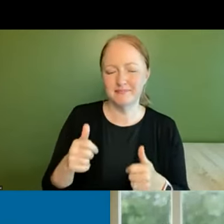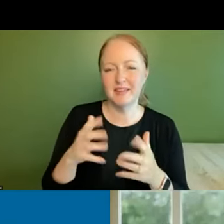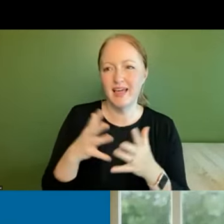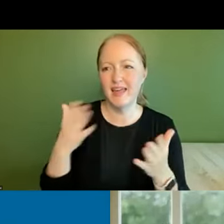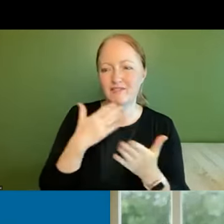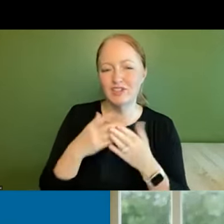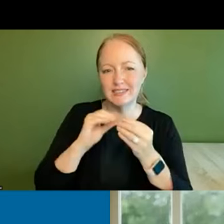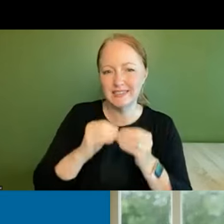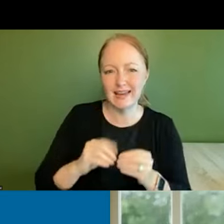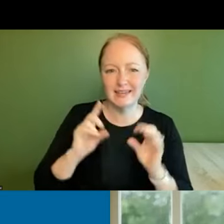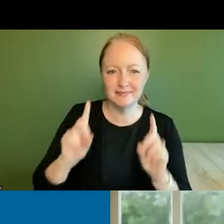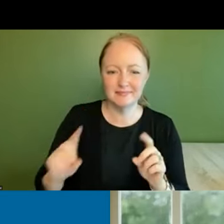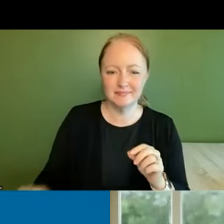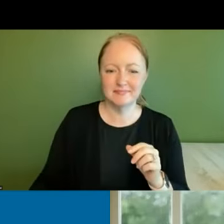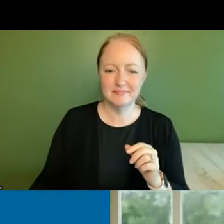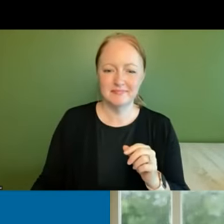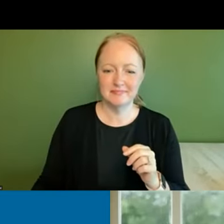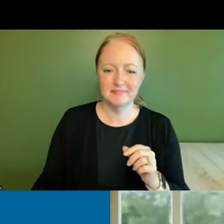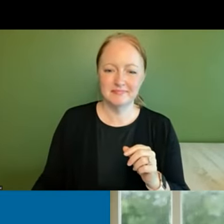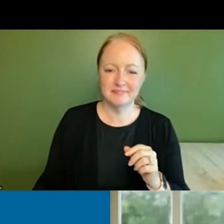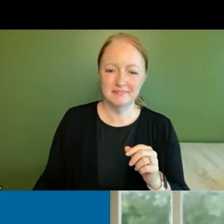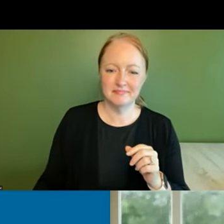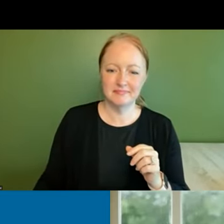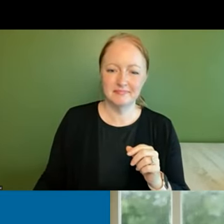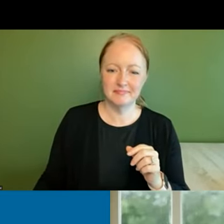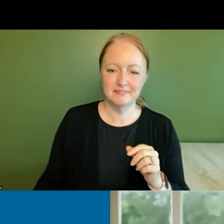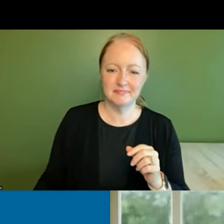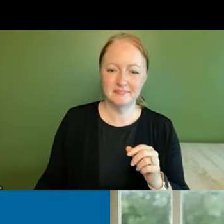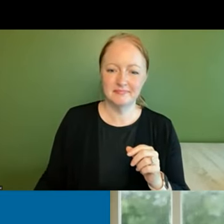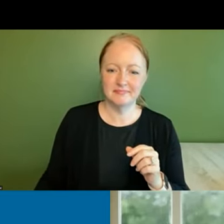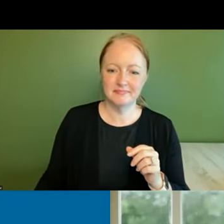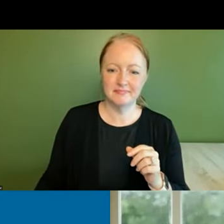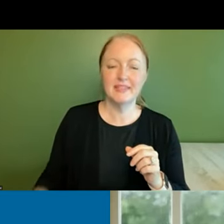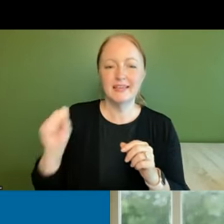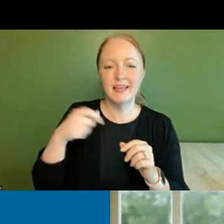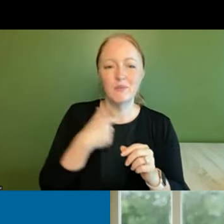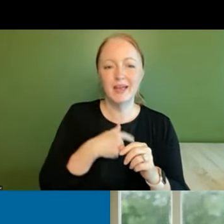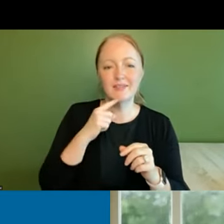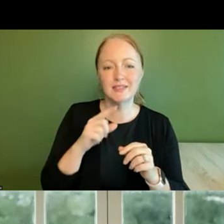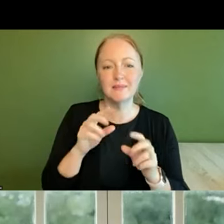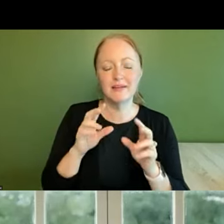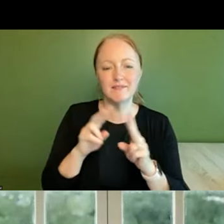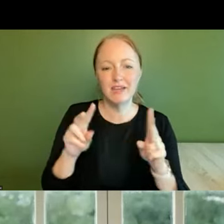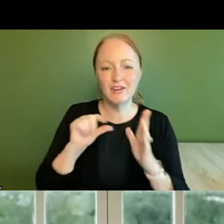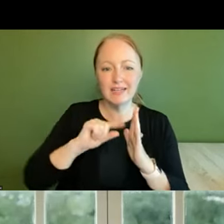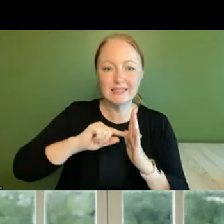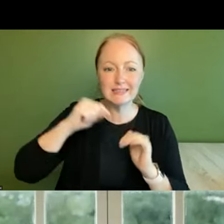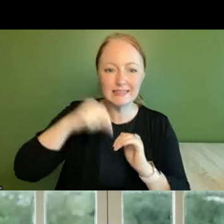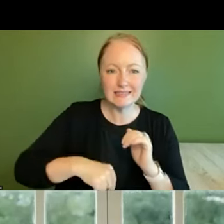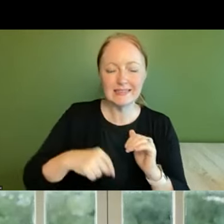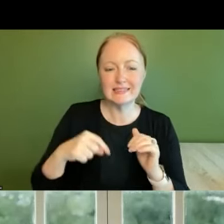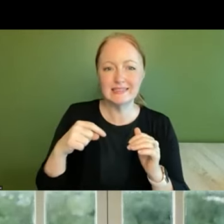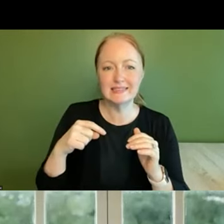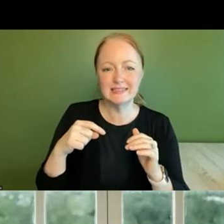good data and there are other people that have but yes we do have some very um intent very state